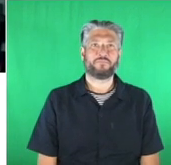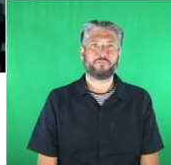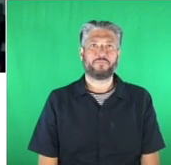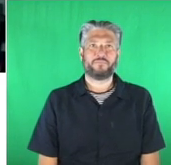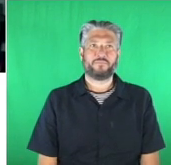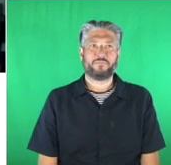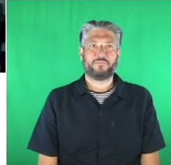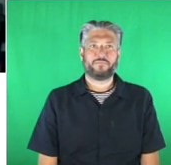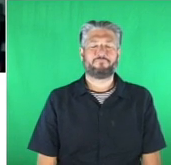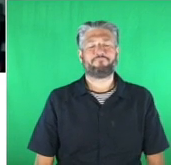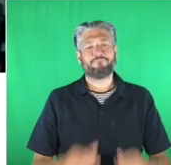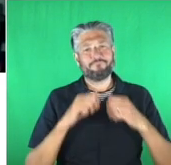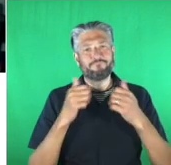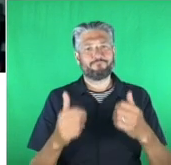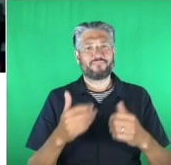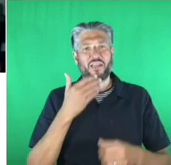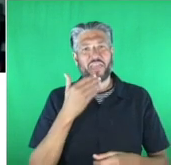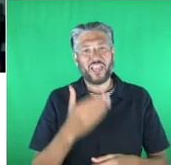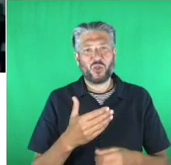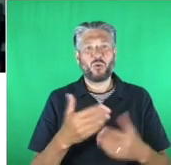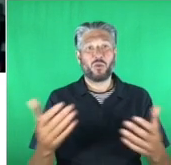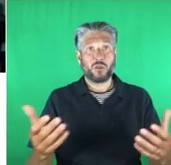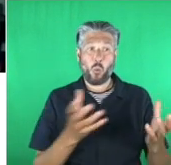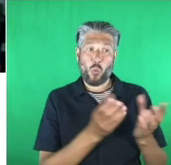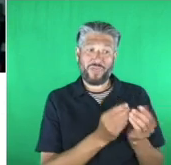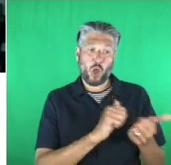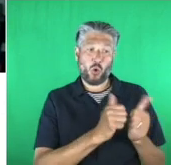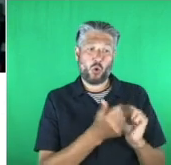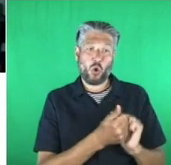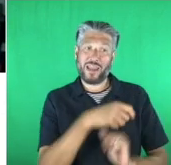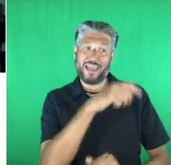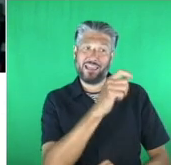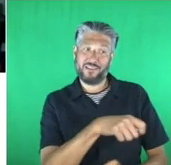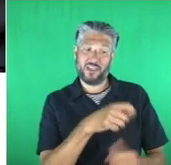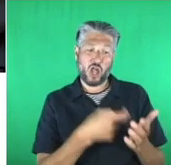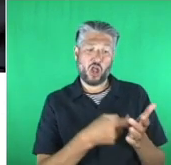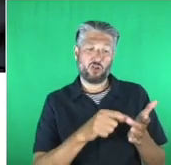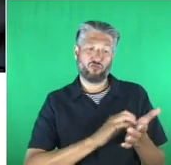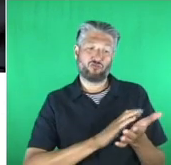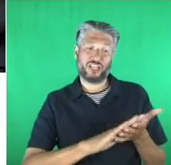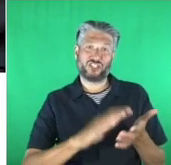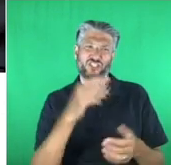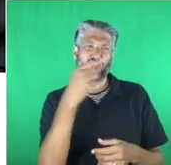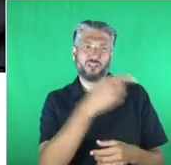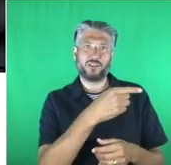Thanks, guys. And with me is my colleague, Rich Henderson, who leads our education solutions worldwide.